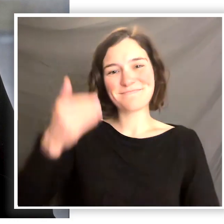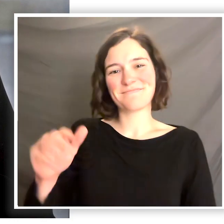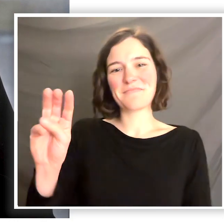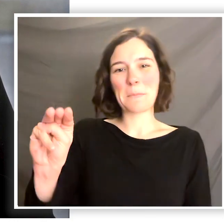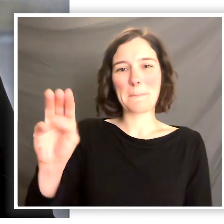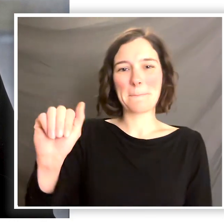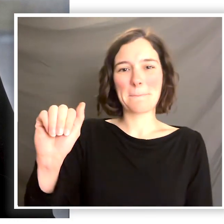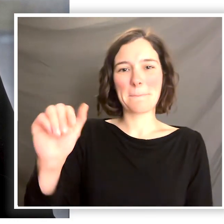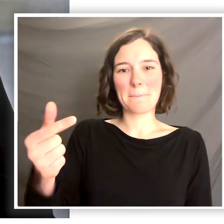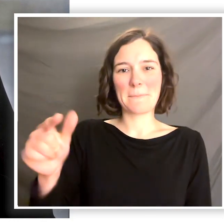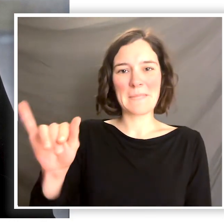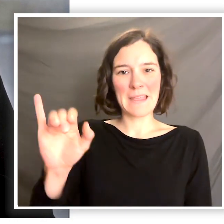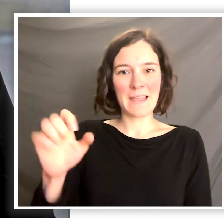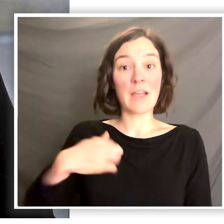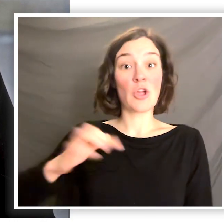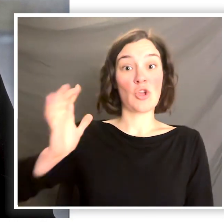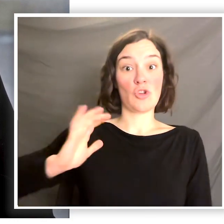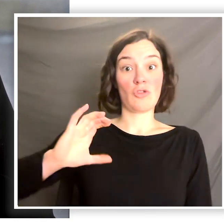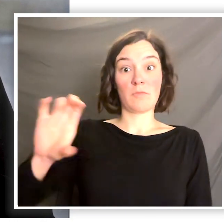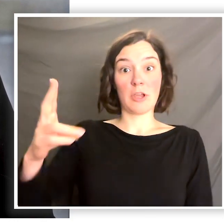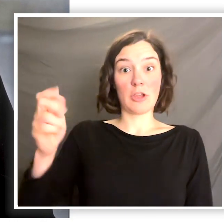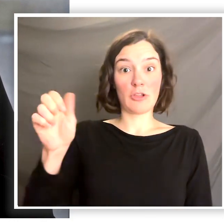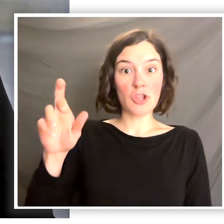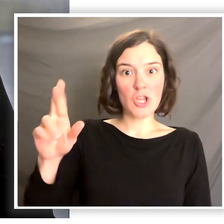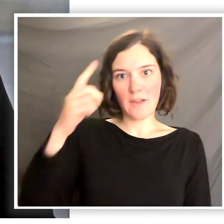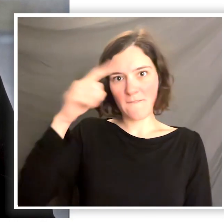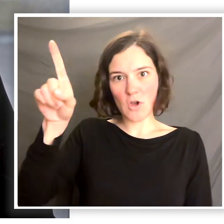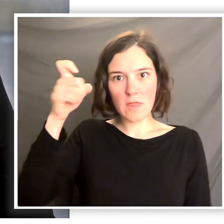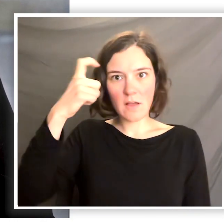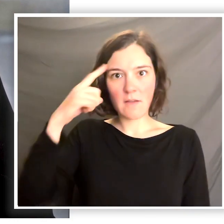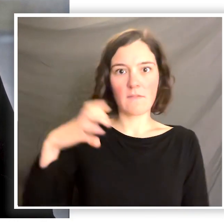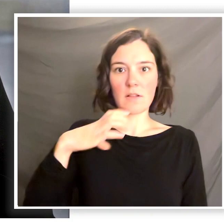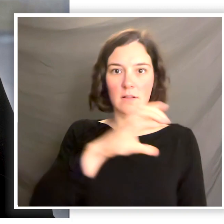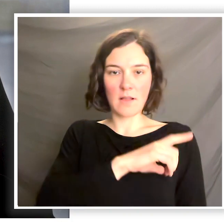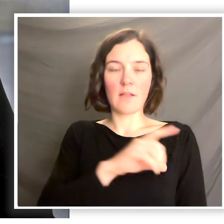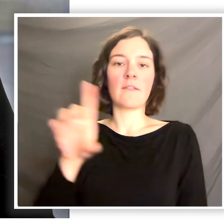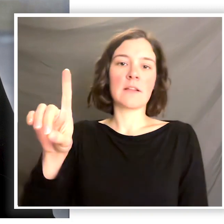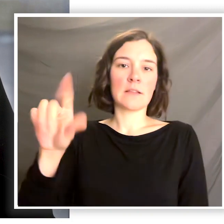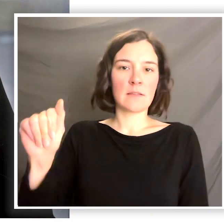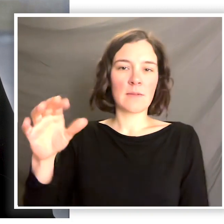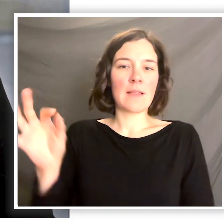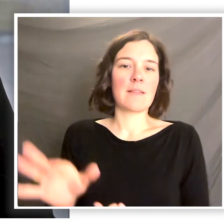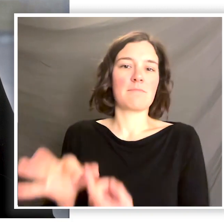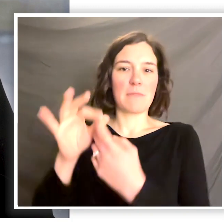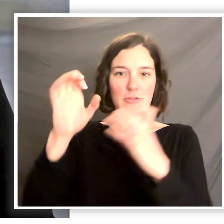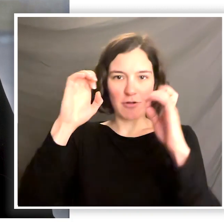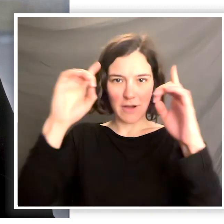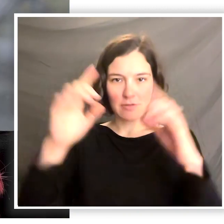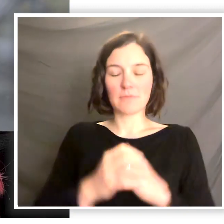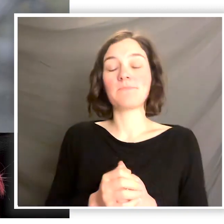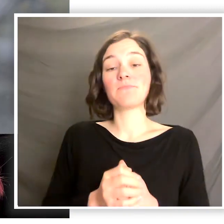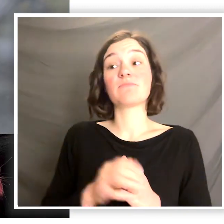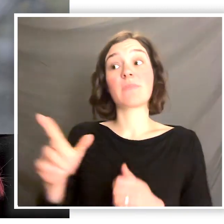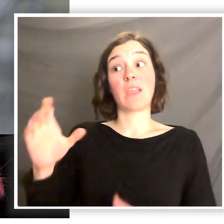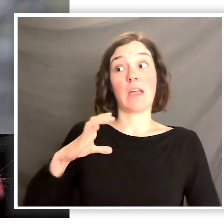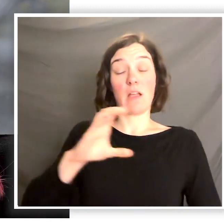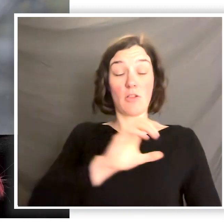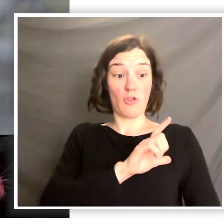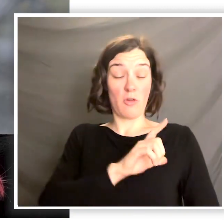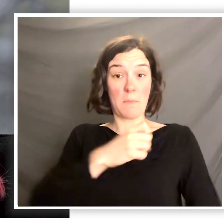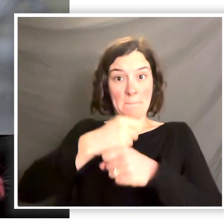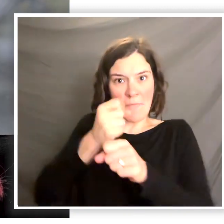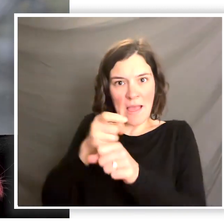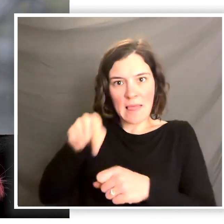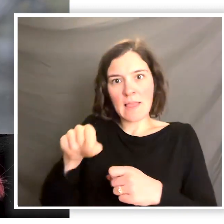Hey there, I'm Maggie. I used to be the chair of the Governor's Council on Disabilities and Special Education. The council has